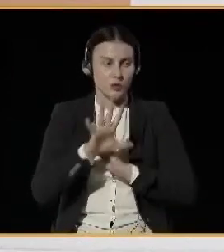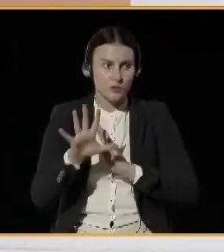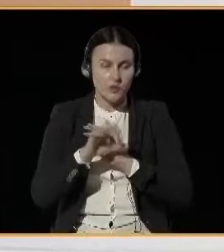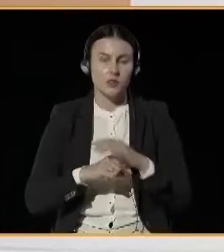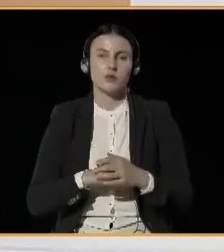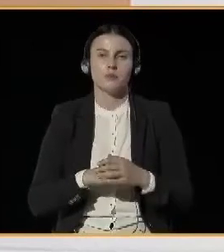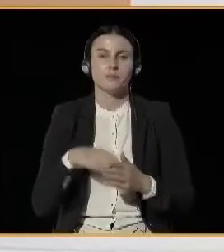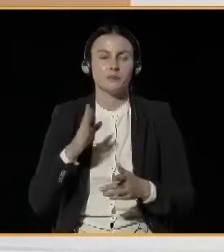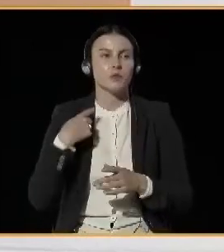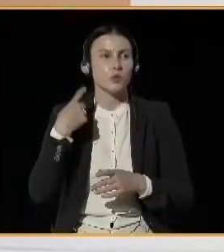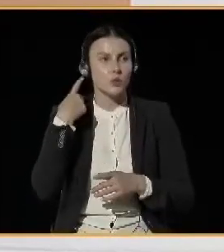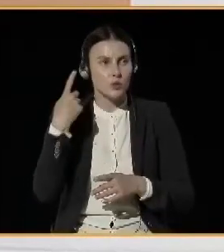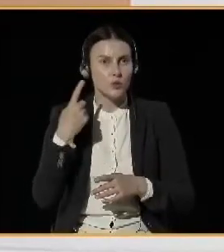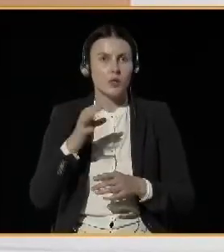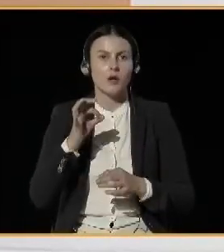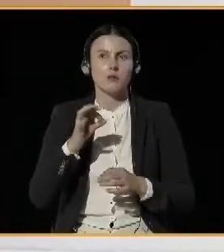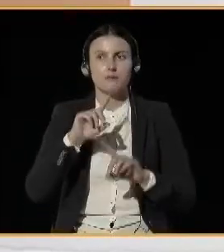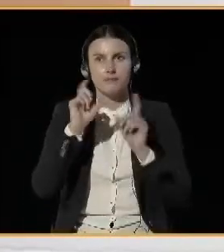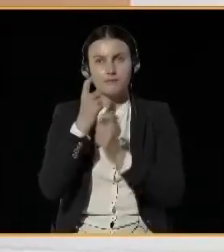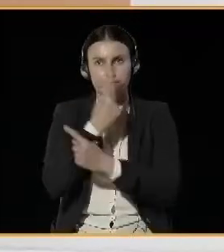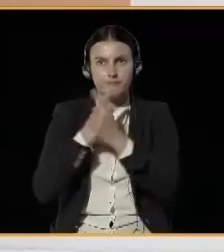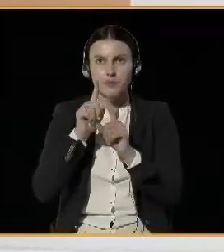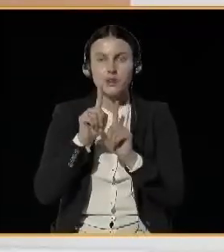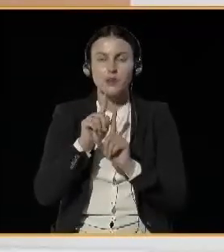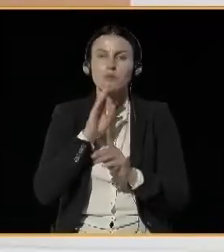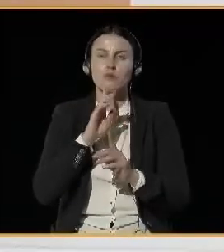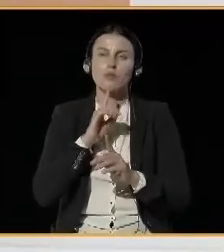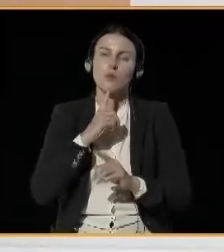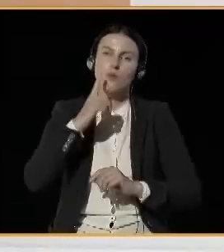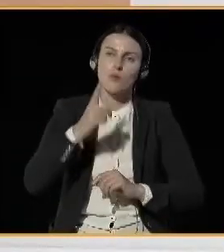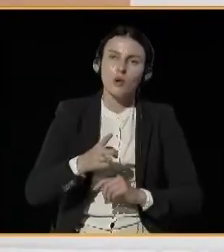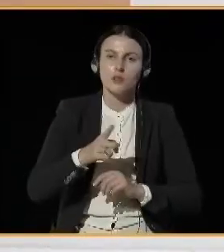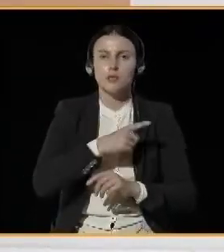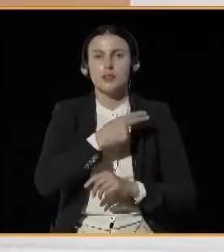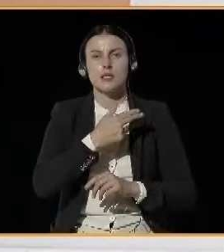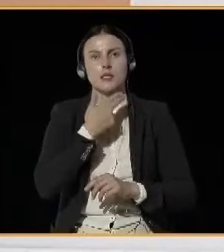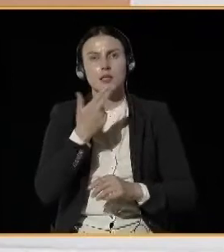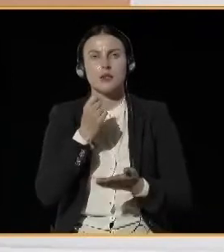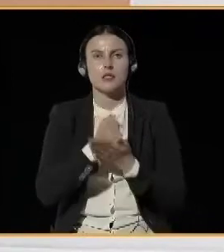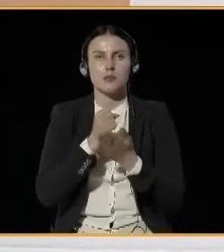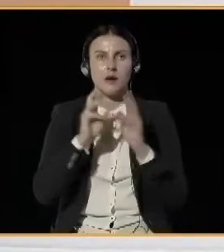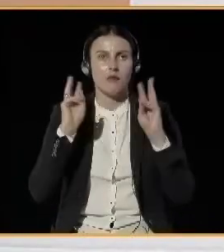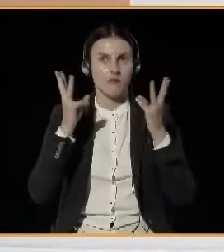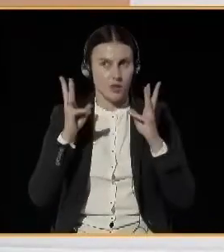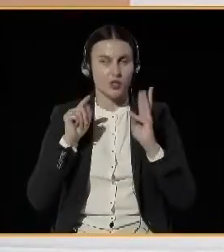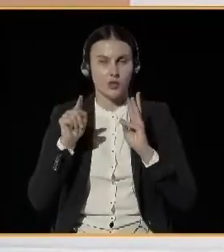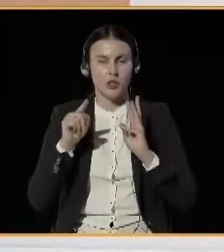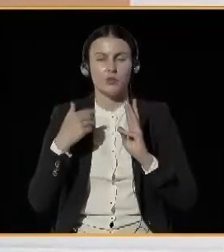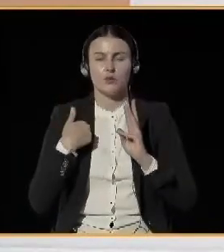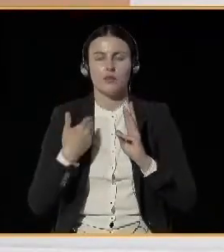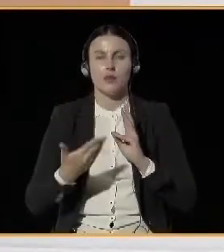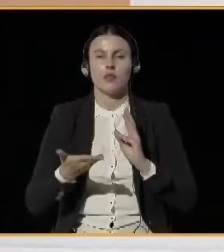recommendations from series of expert workshops. I will give the floor now to Marta Laska, PhD engineer,